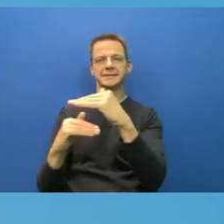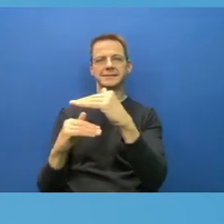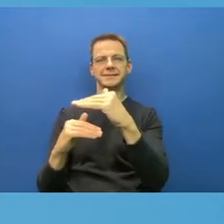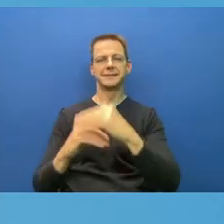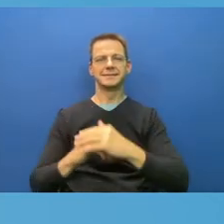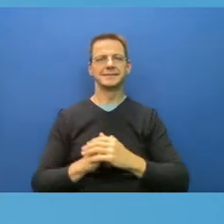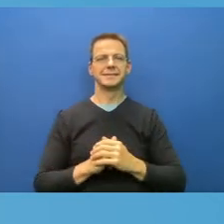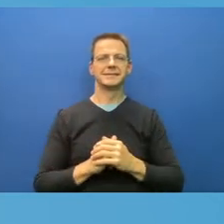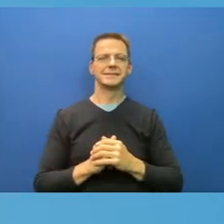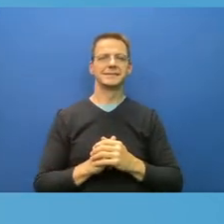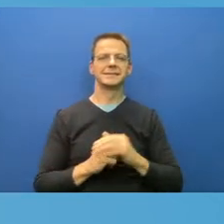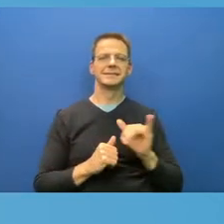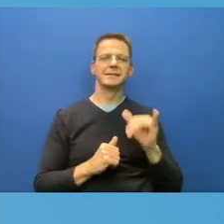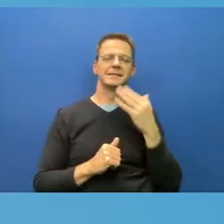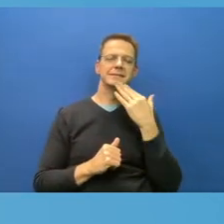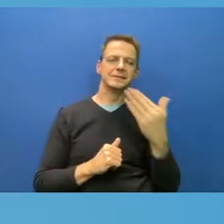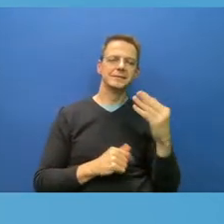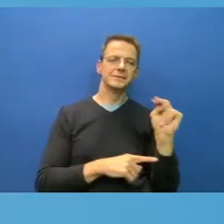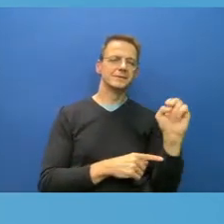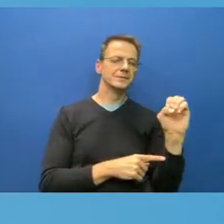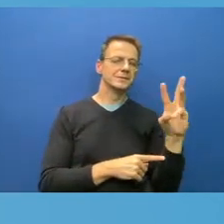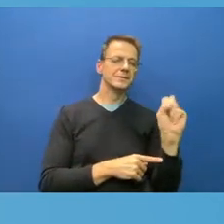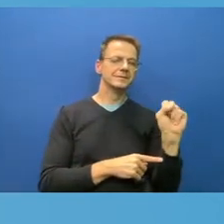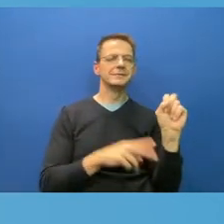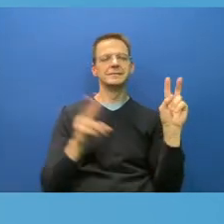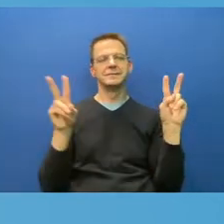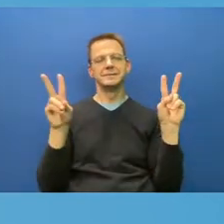litigation that I know people have been critical of.